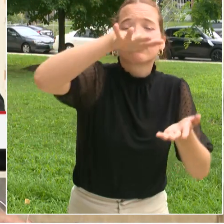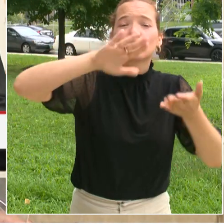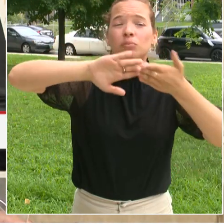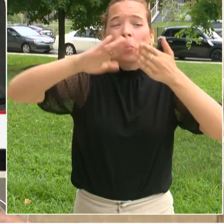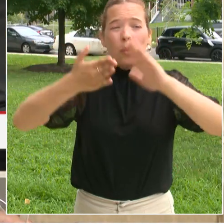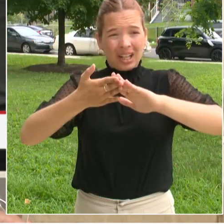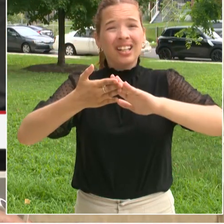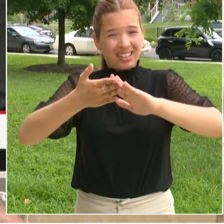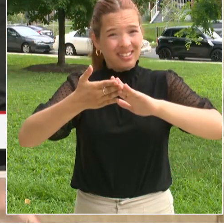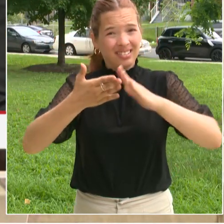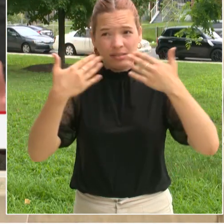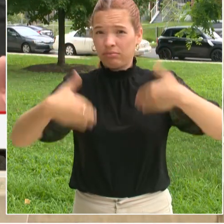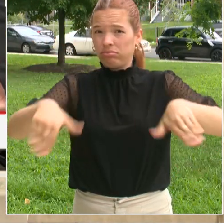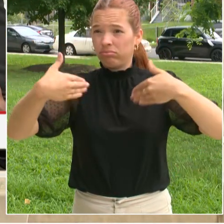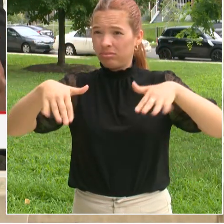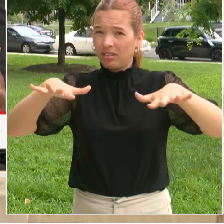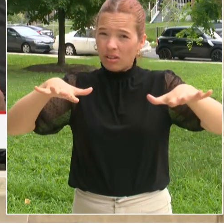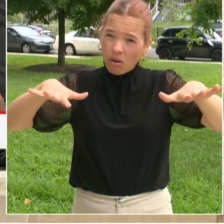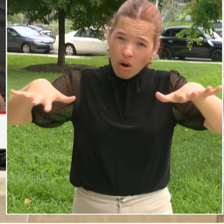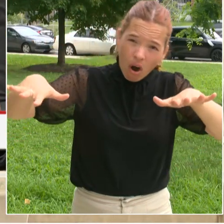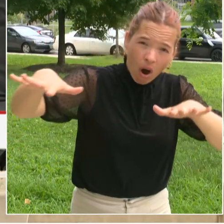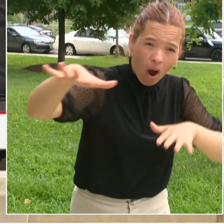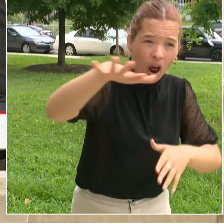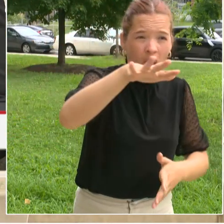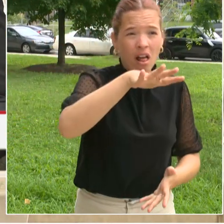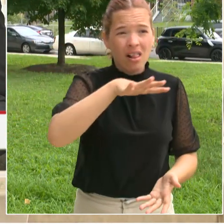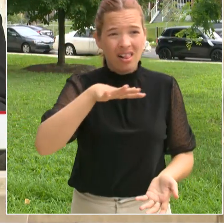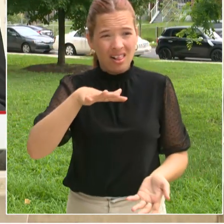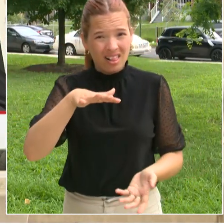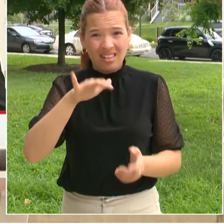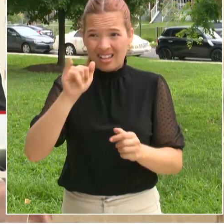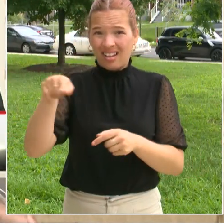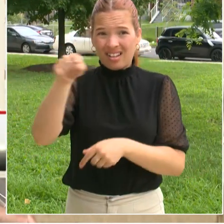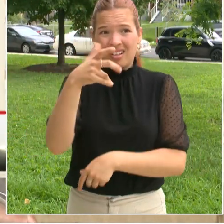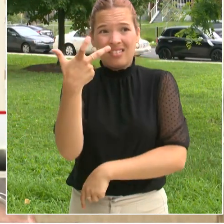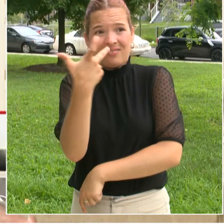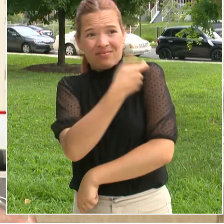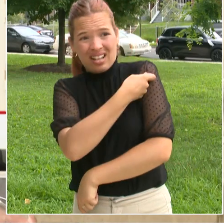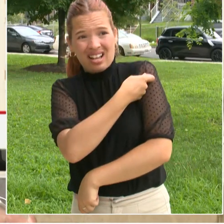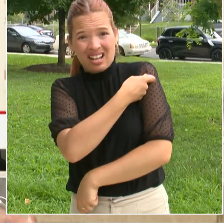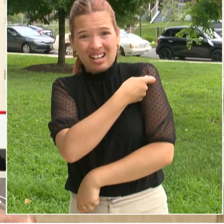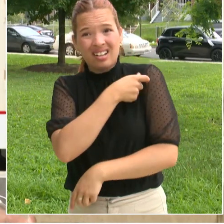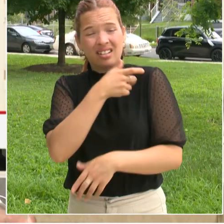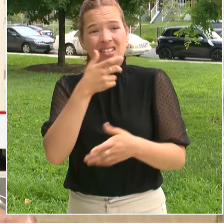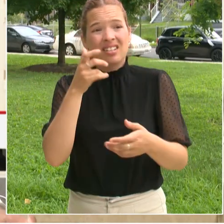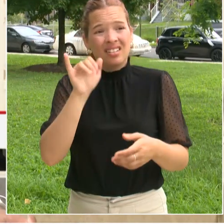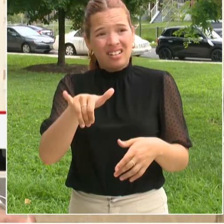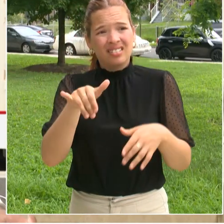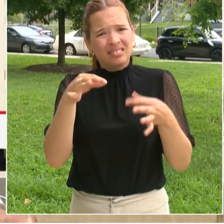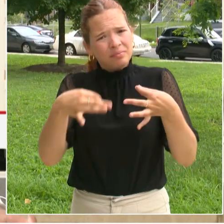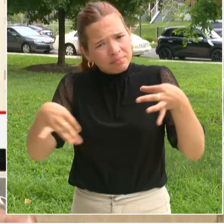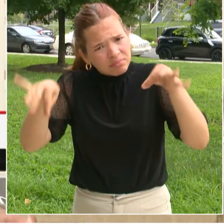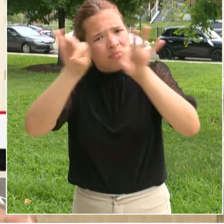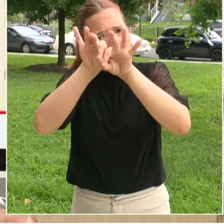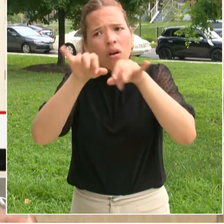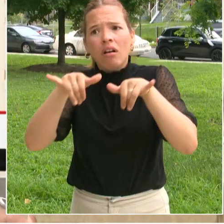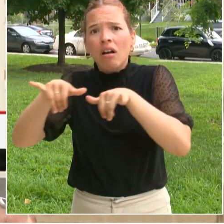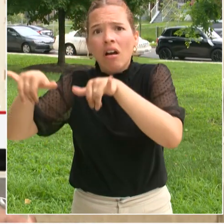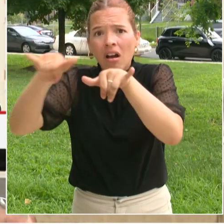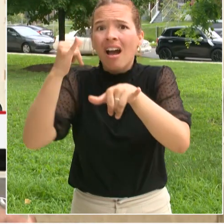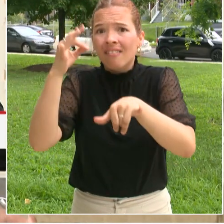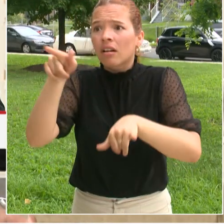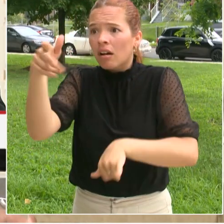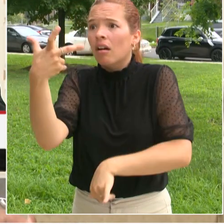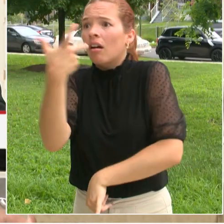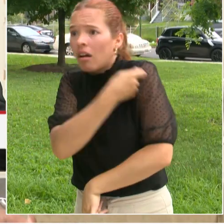properly vaccinated and they have their wellness visit is not only an important step for the family, but our communities as a whole, and